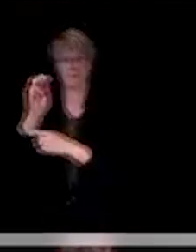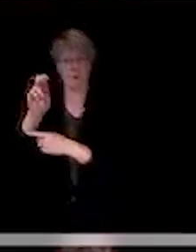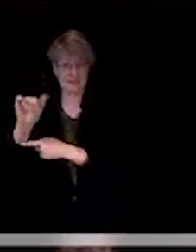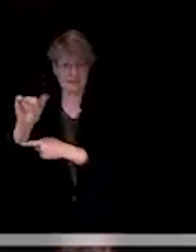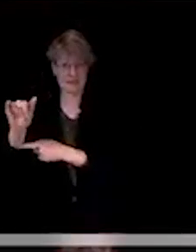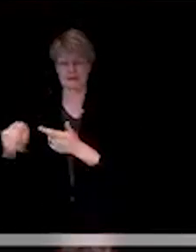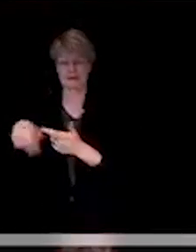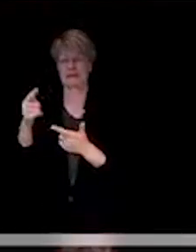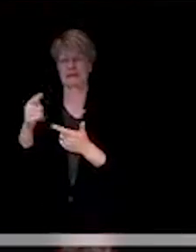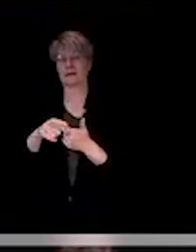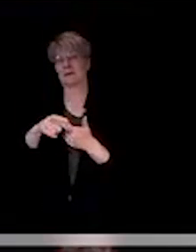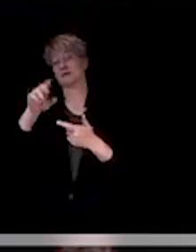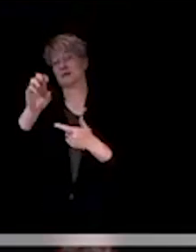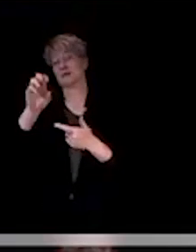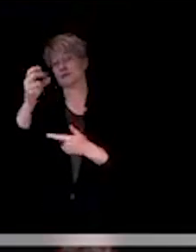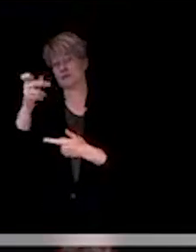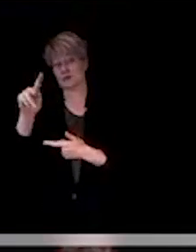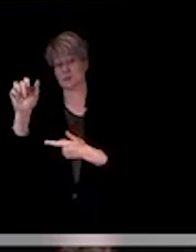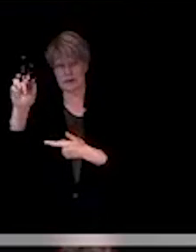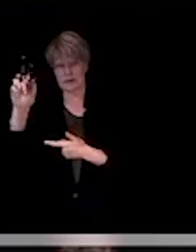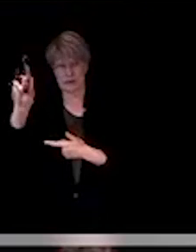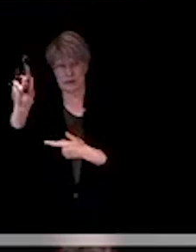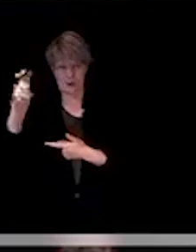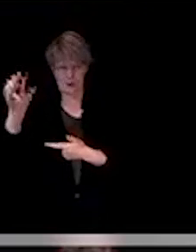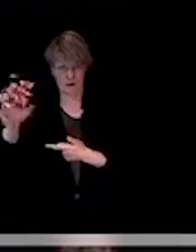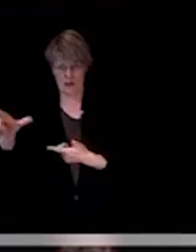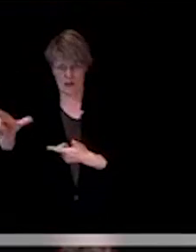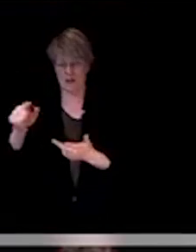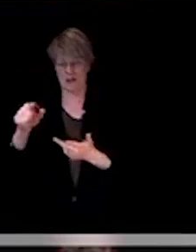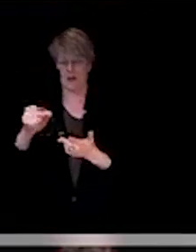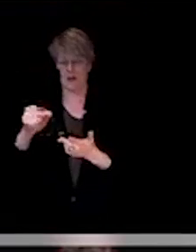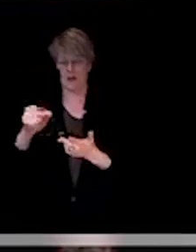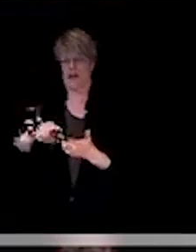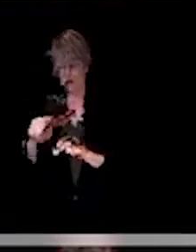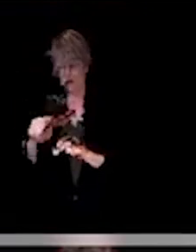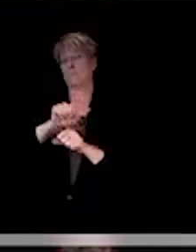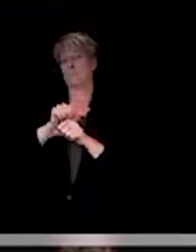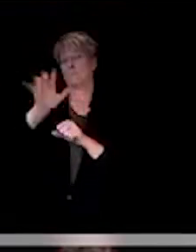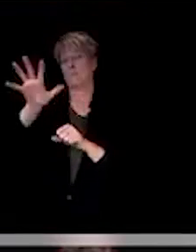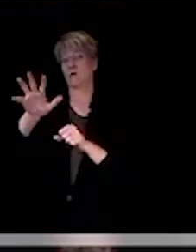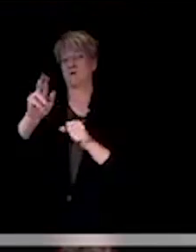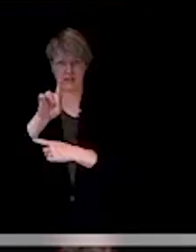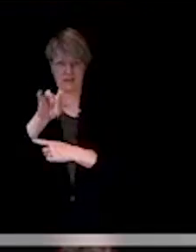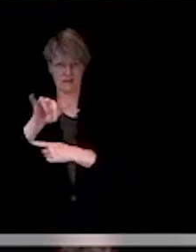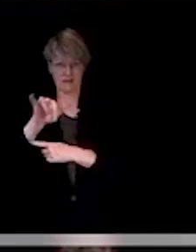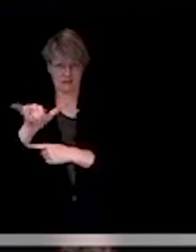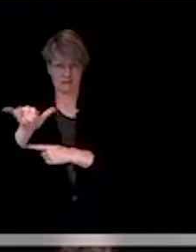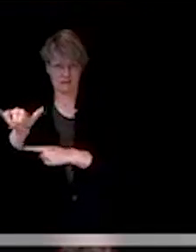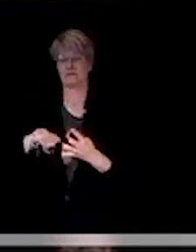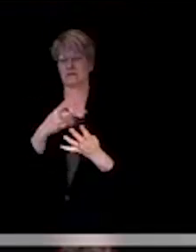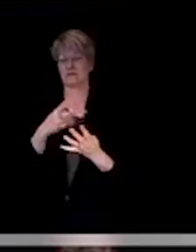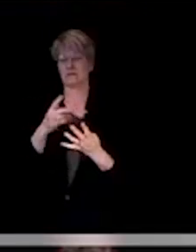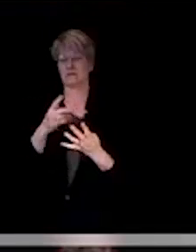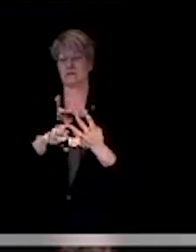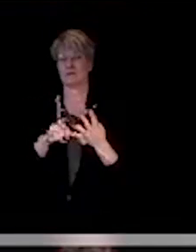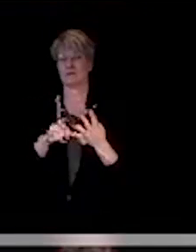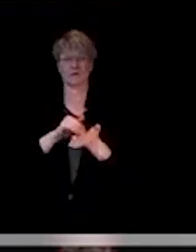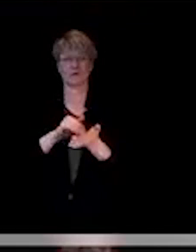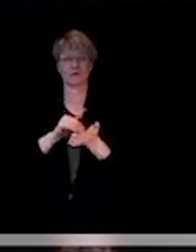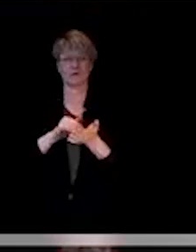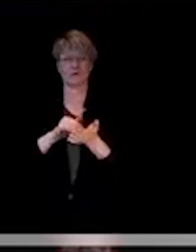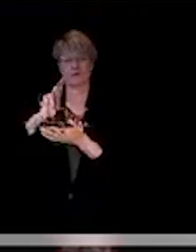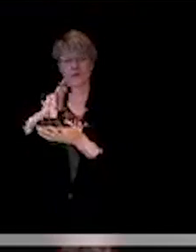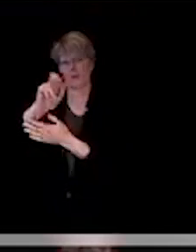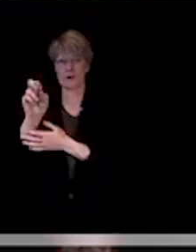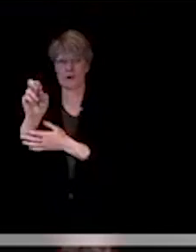from Shasta Regional Medical Center, Jennifer Andrea from Mountain Valleys, and we've got Dr. Karen Ramstrom, the Health Officer